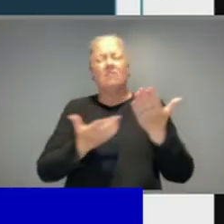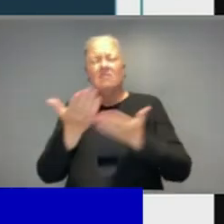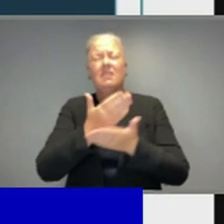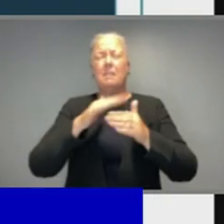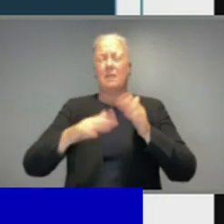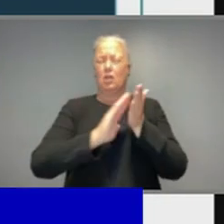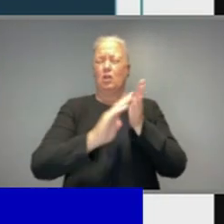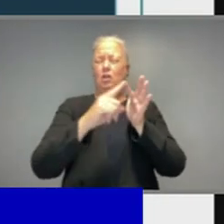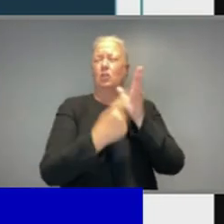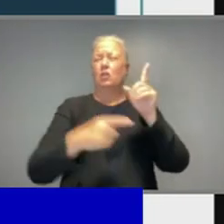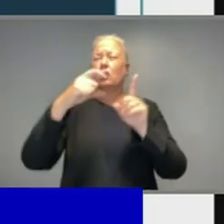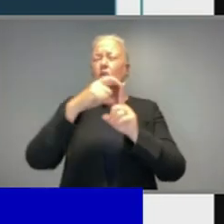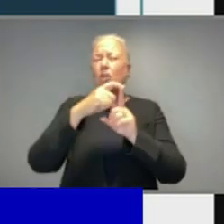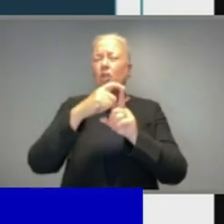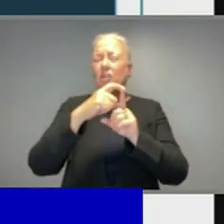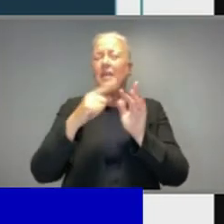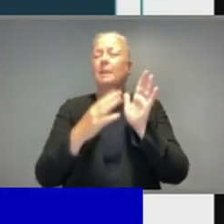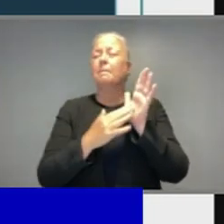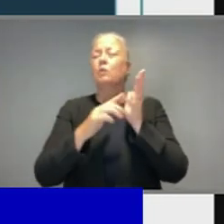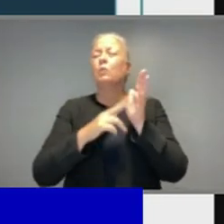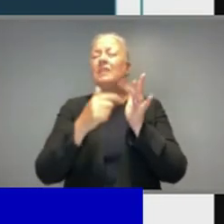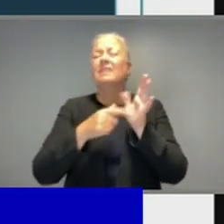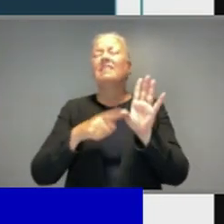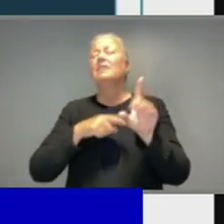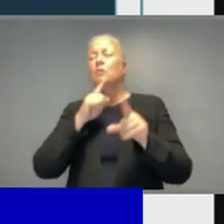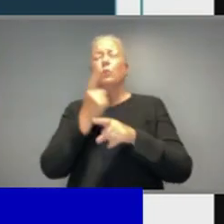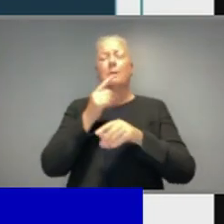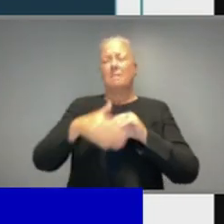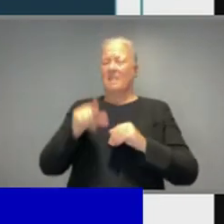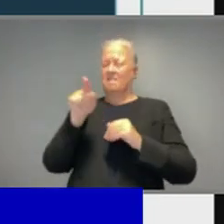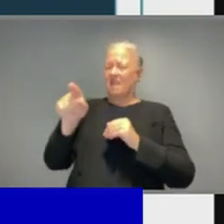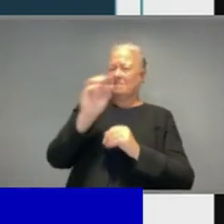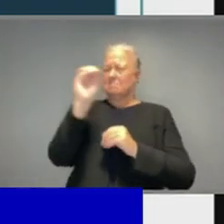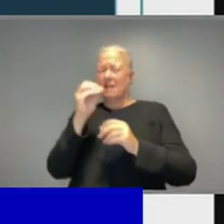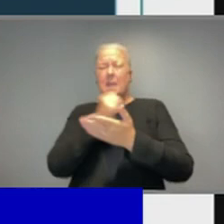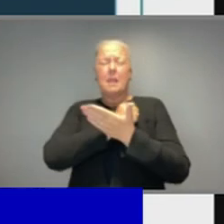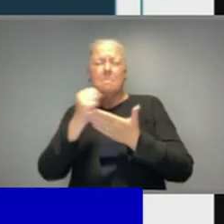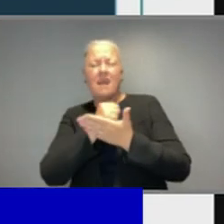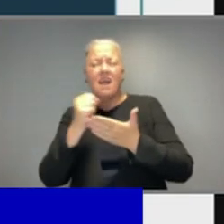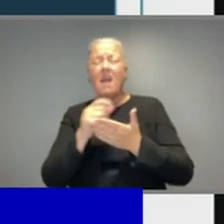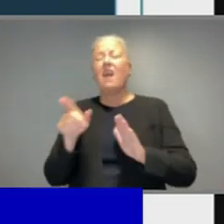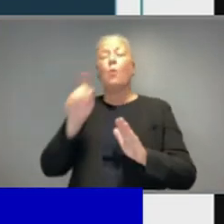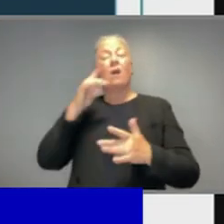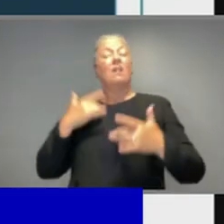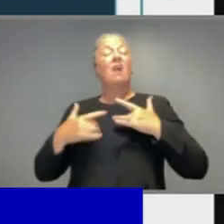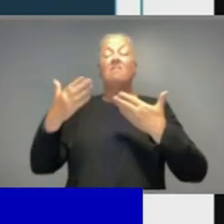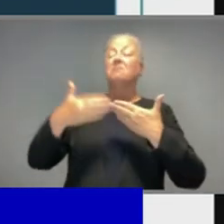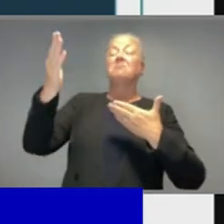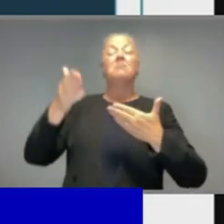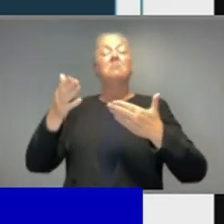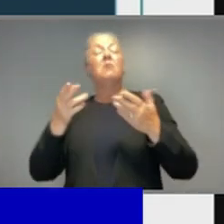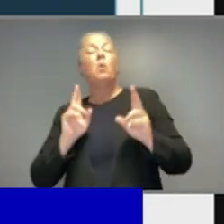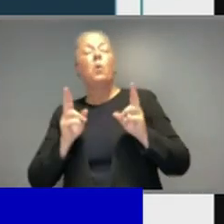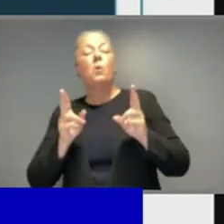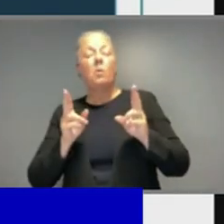some magic number where there's a binary cut off and above that, life is life as normal and below that we haven't achieved our